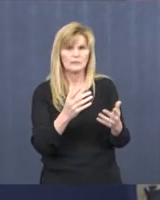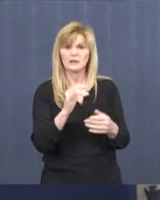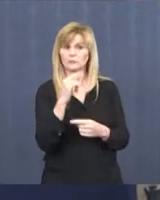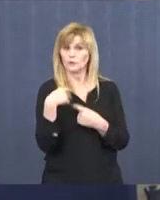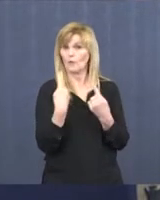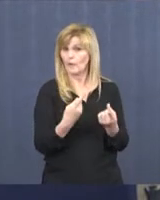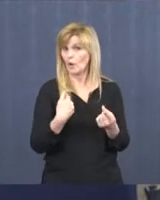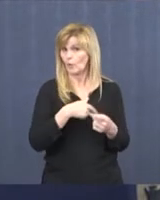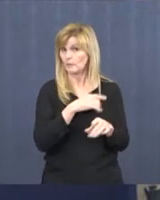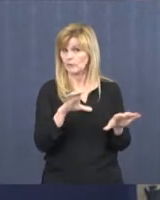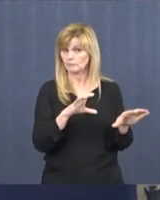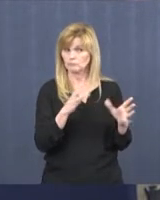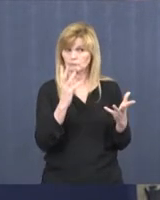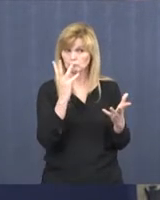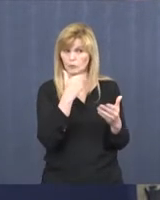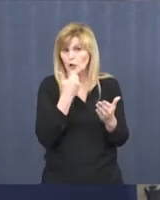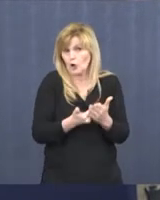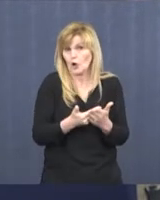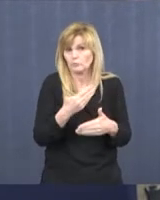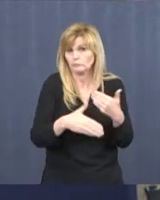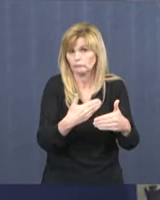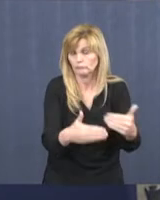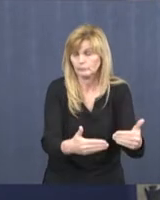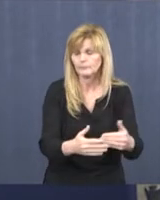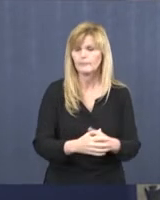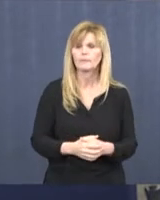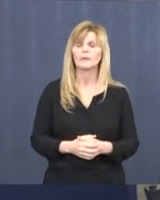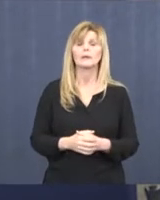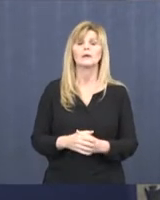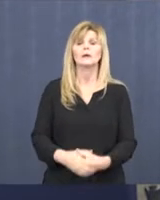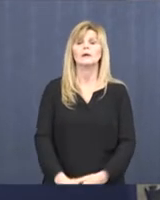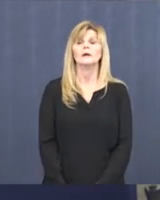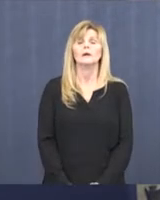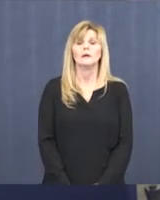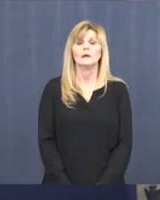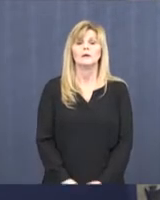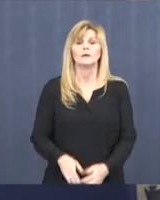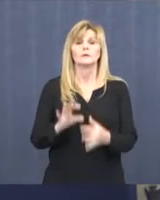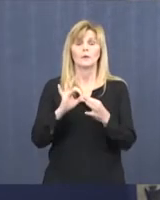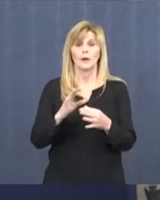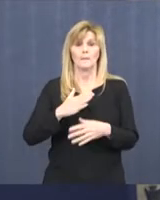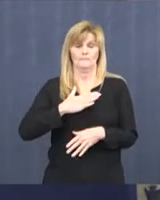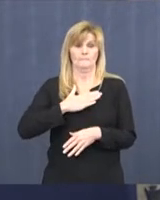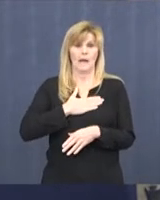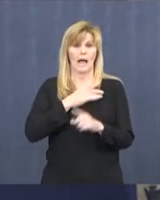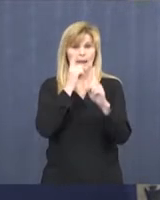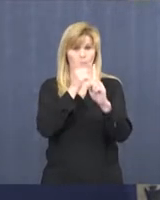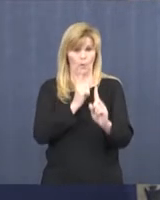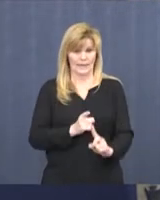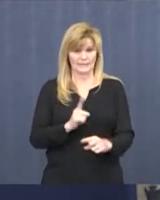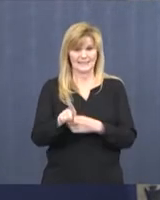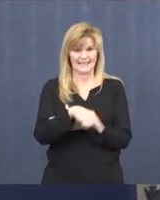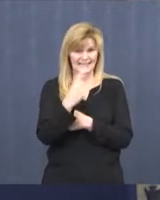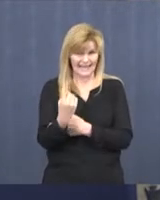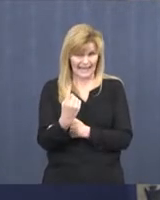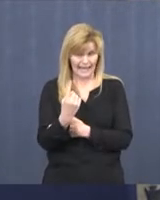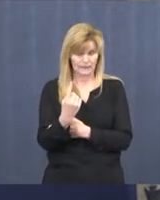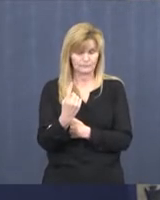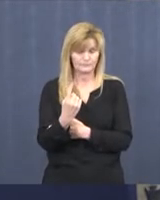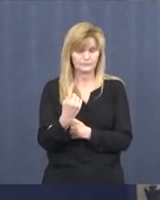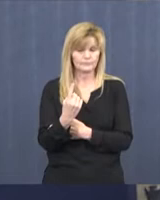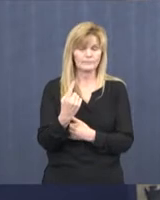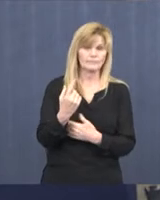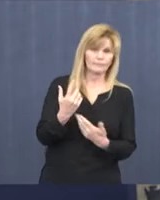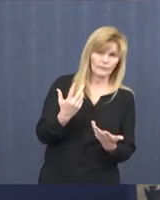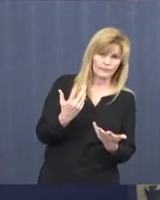really, really well for us. So as far as my talking points today, I